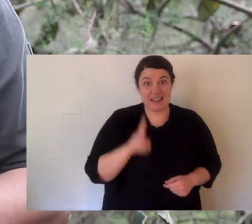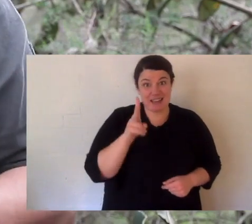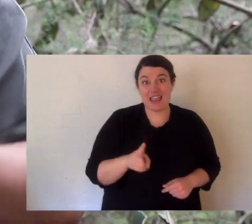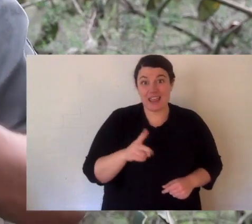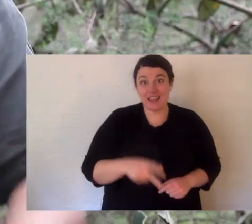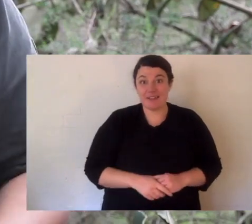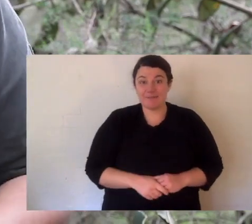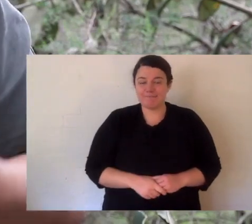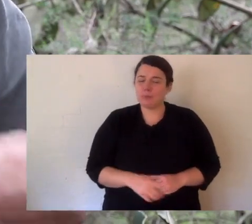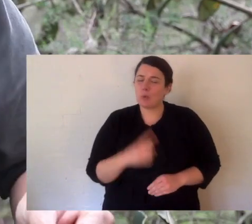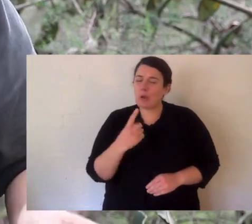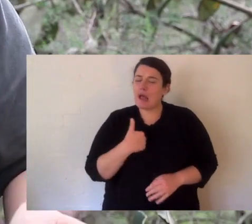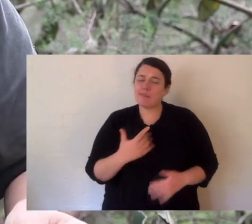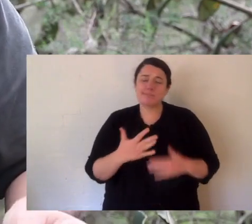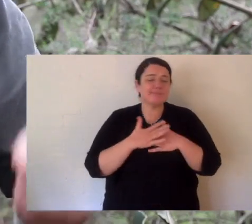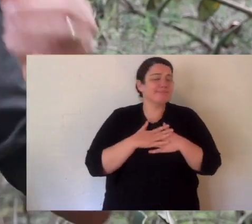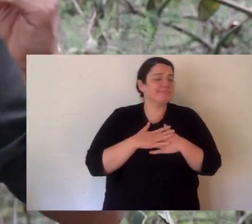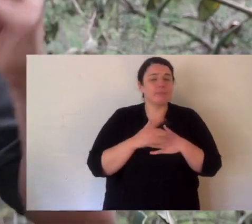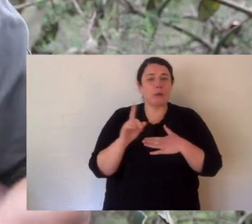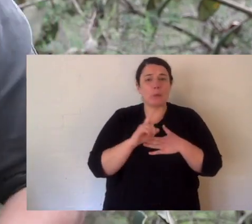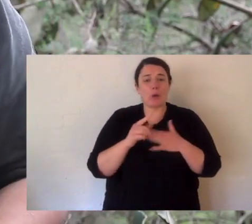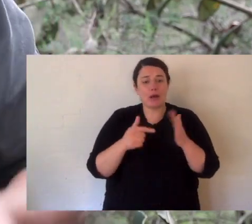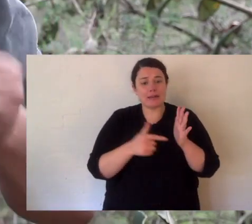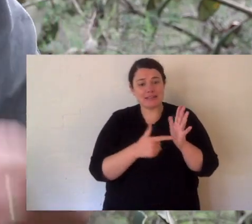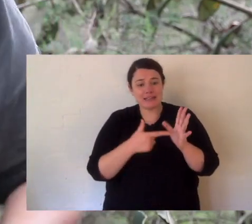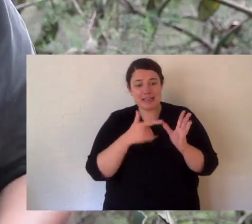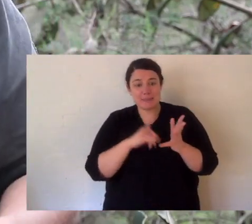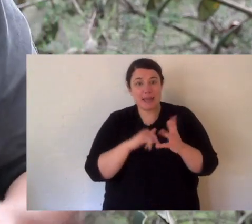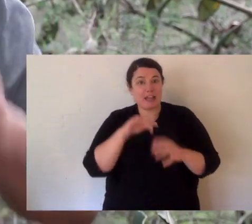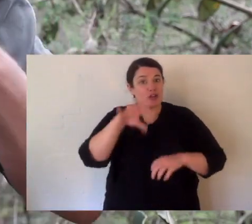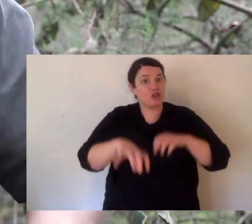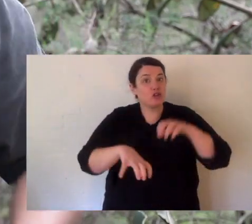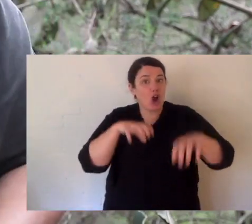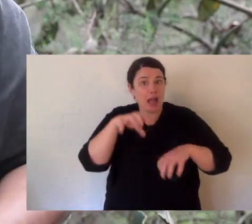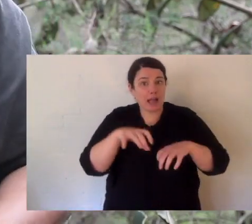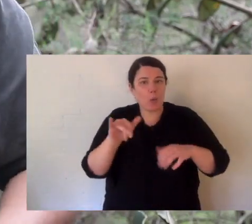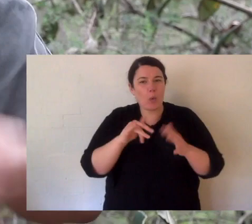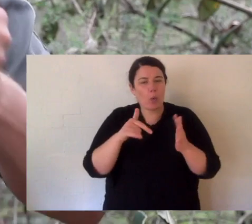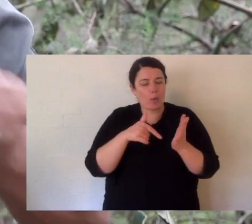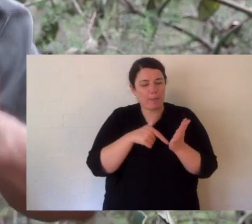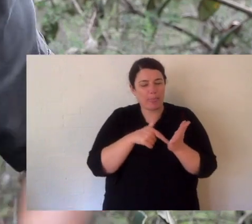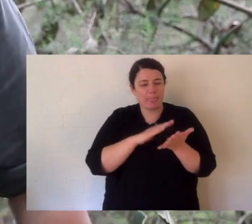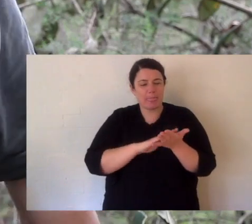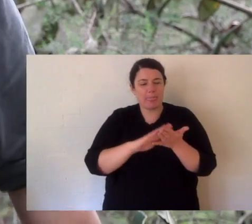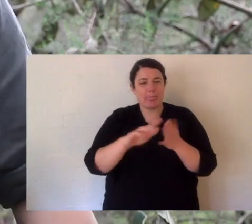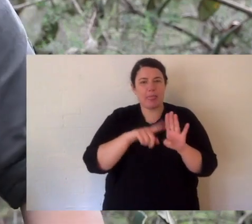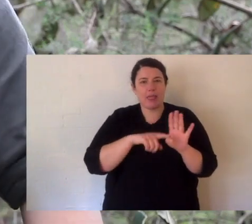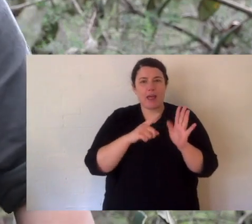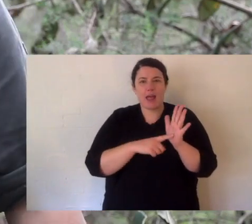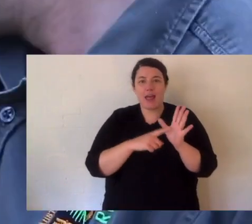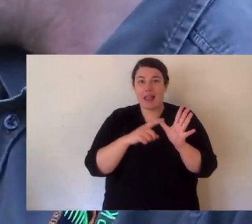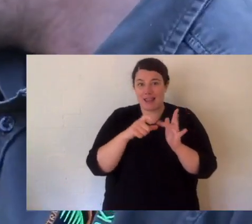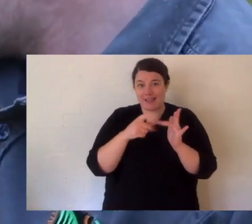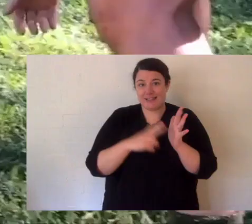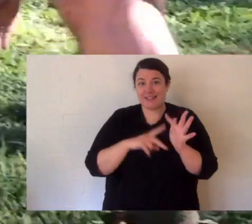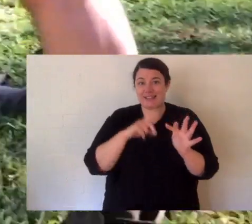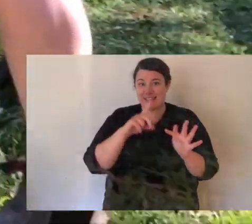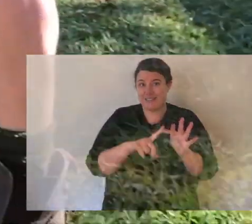Now one that I'm really passionate about is the Tasmanian tiger or thylacine and that's what I'm talking about today.